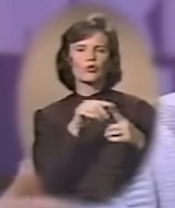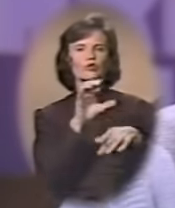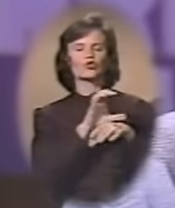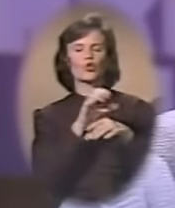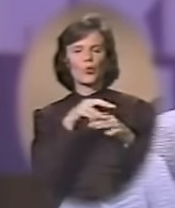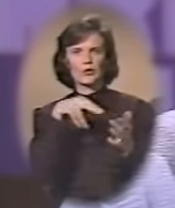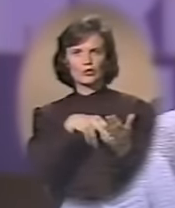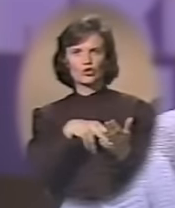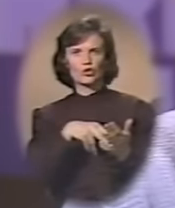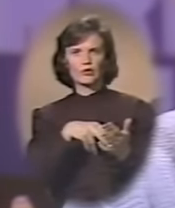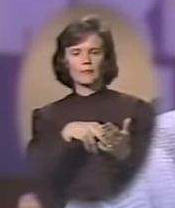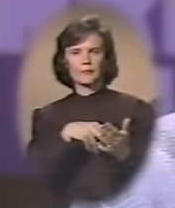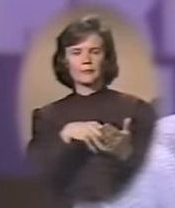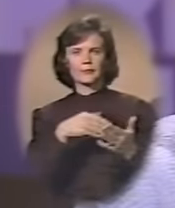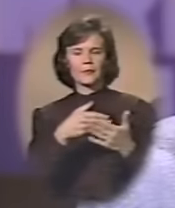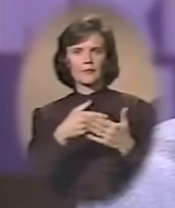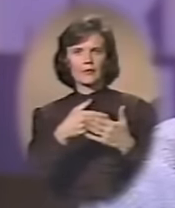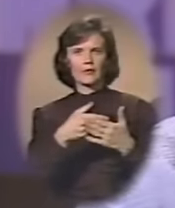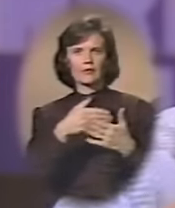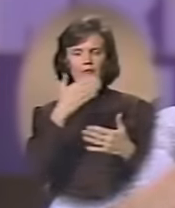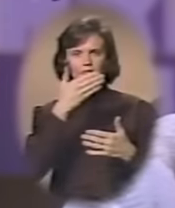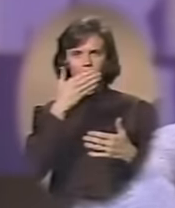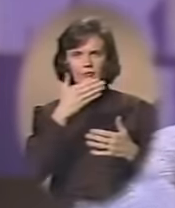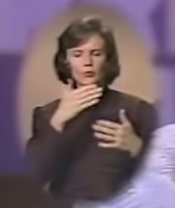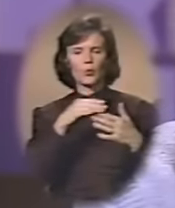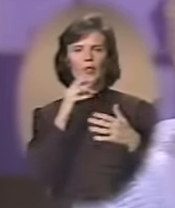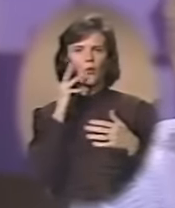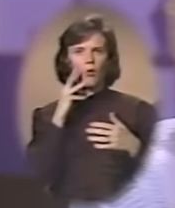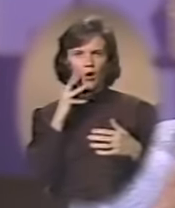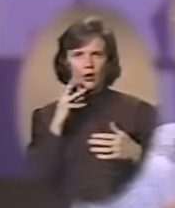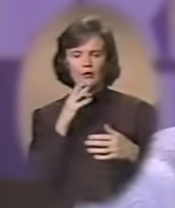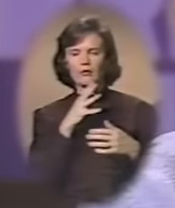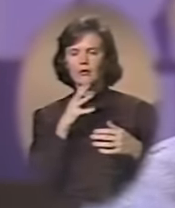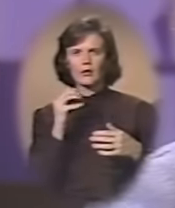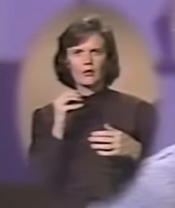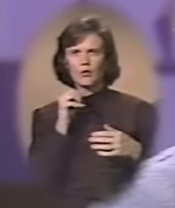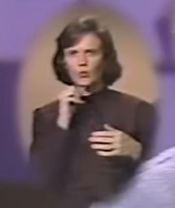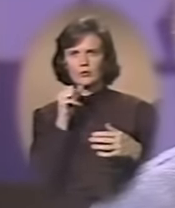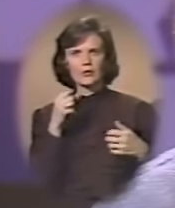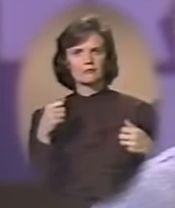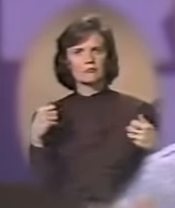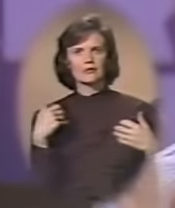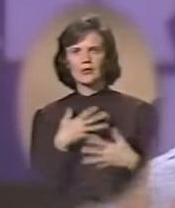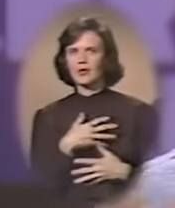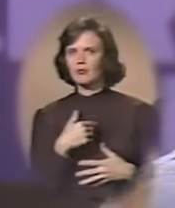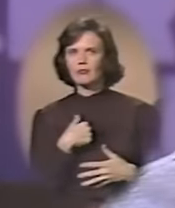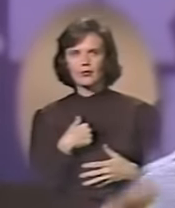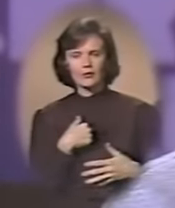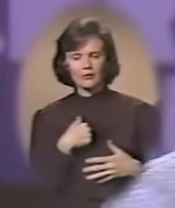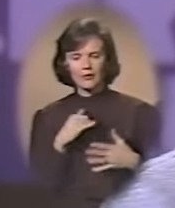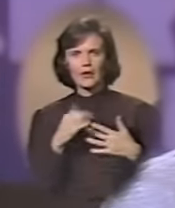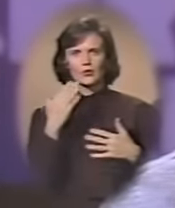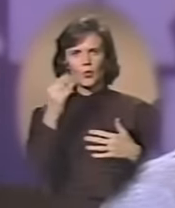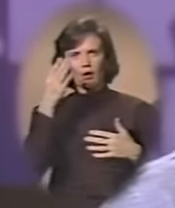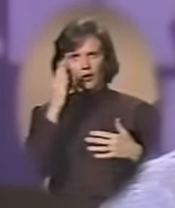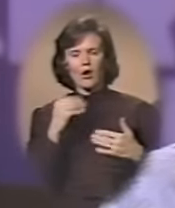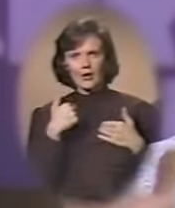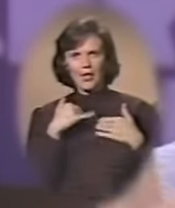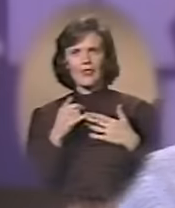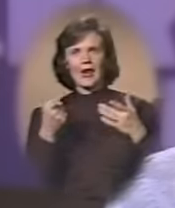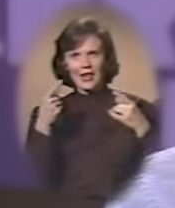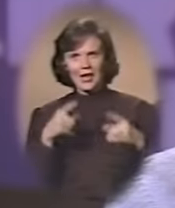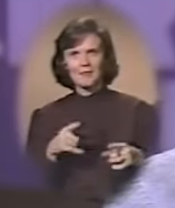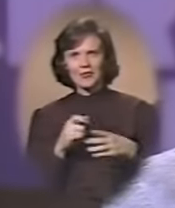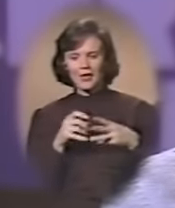We stood by the blessed sack with the wine. And it wasn't terrifying. That's why God had that